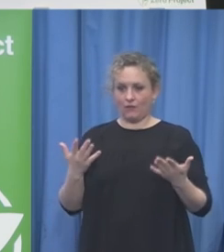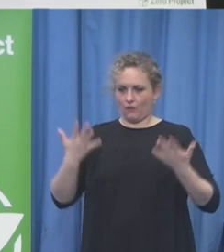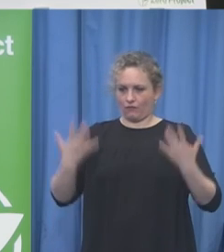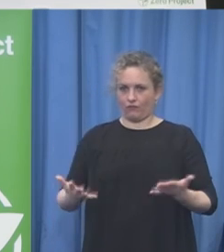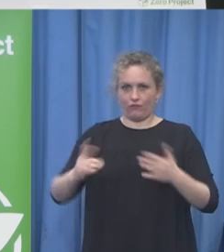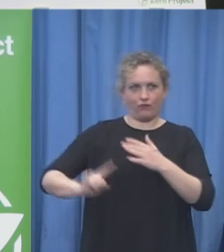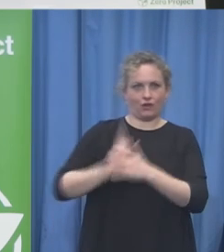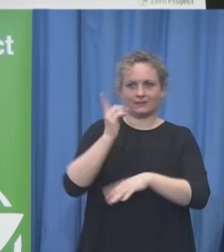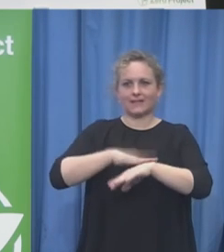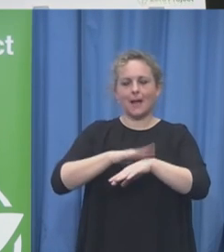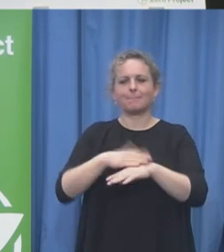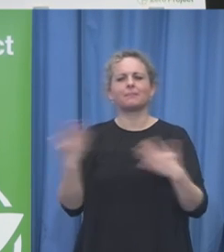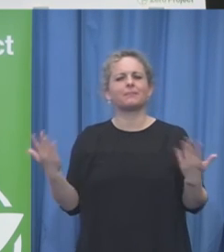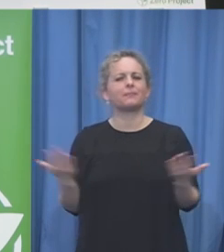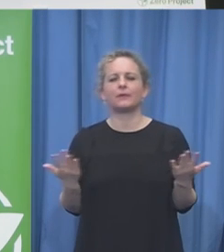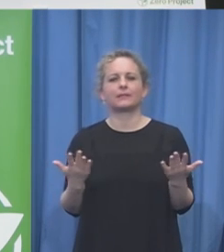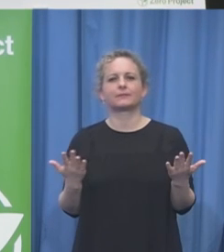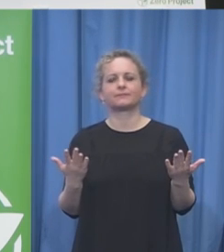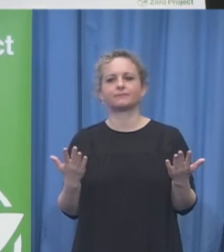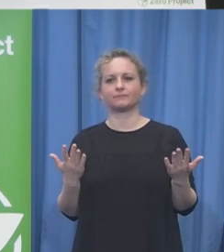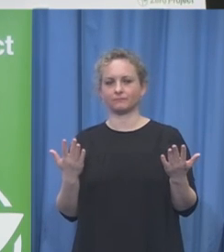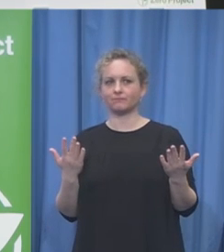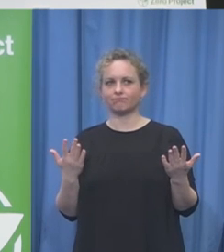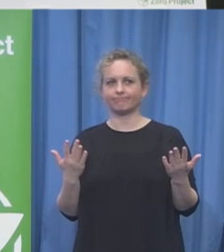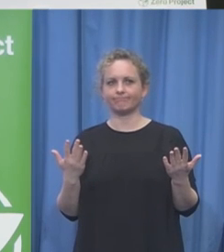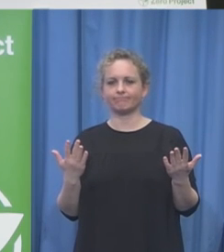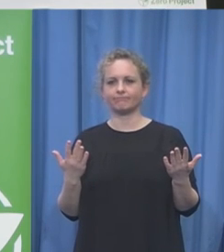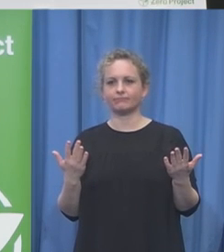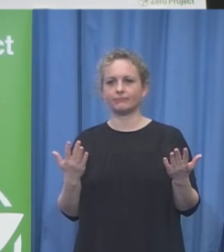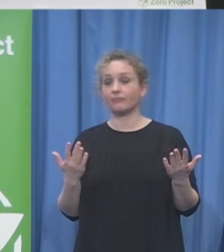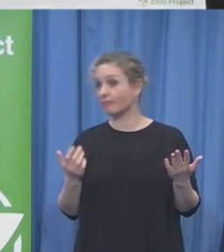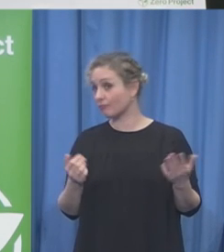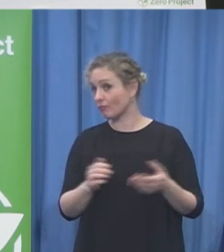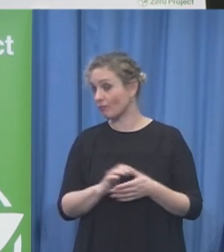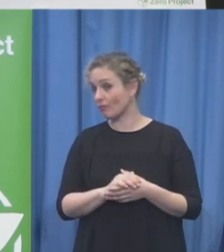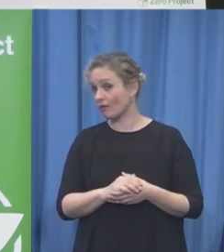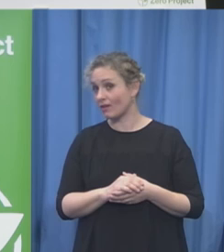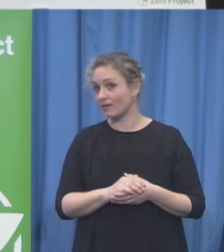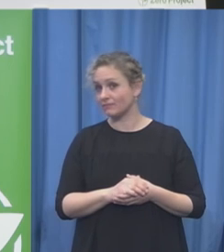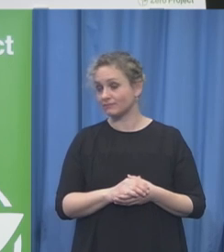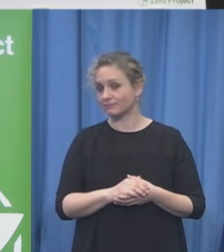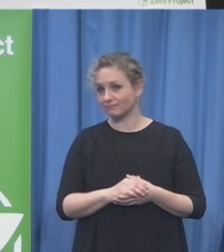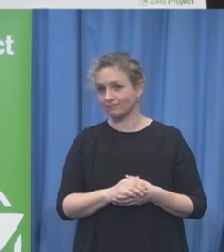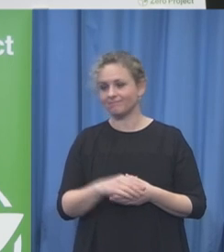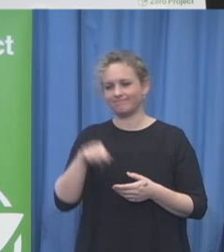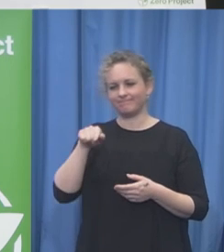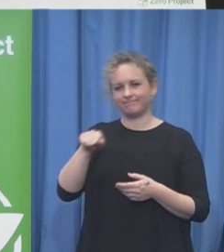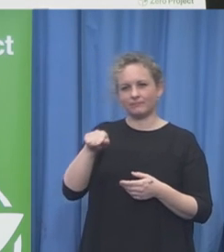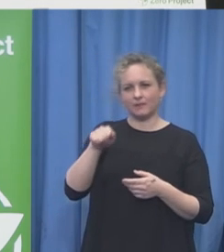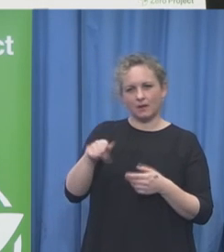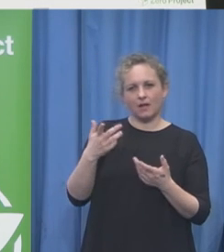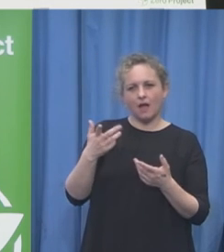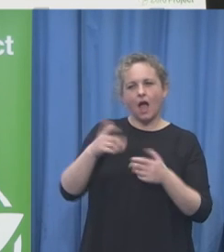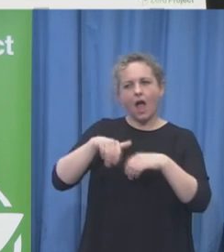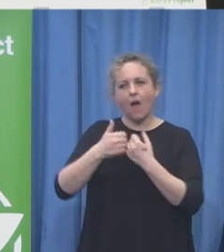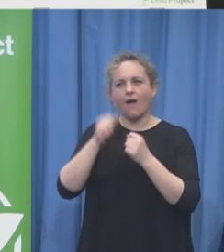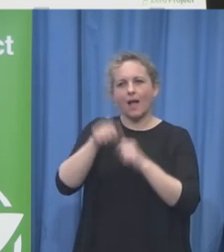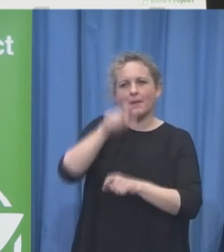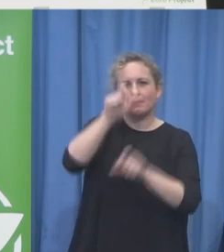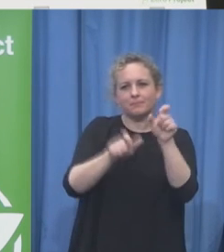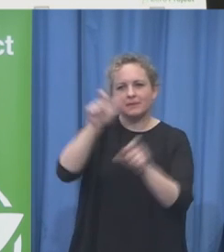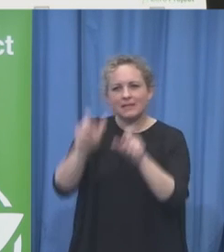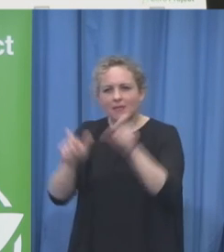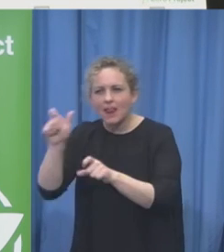revisiting a theme. We are focusing on employment and vocational education and training. We are